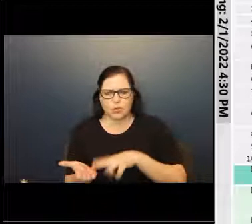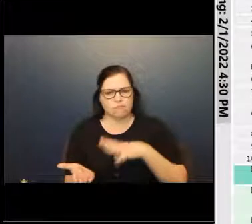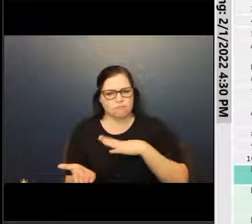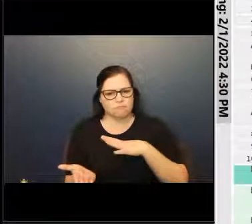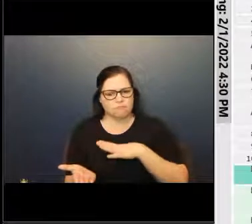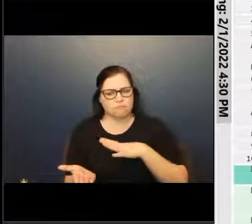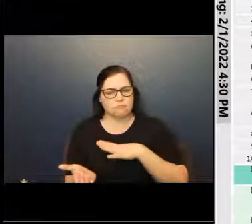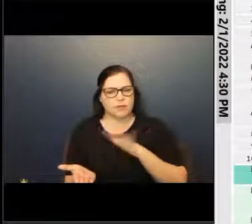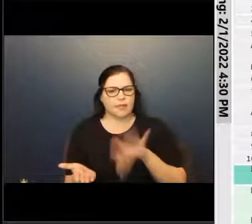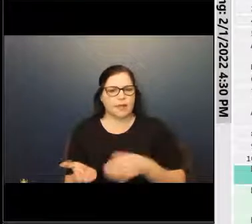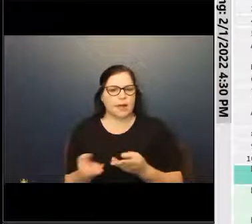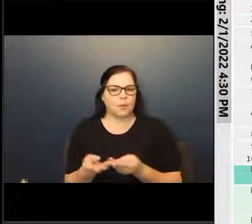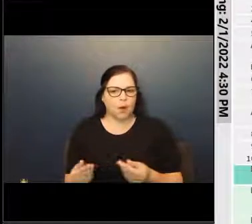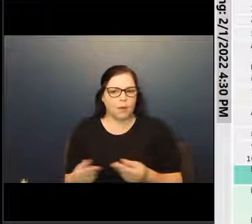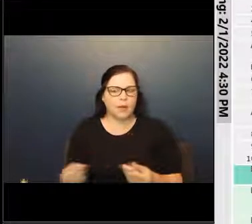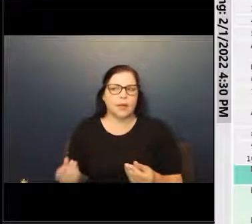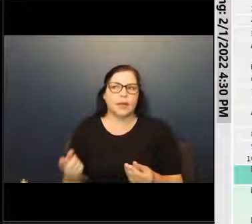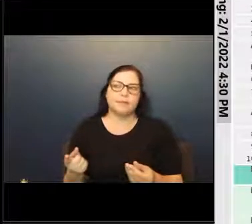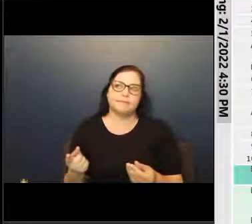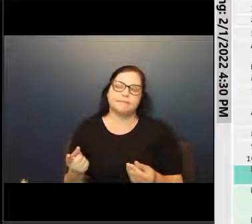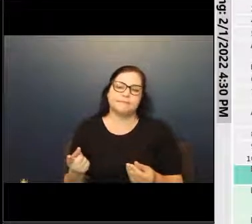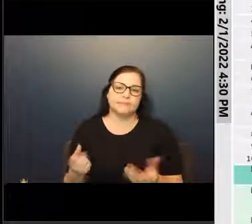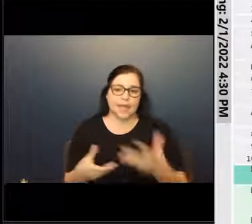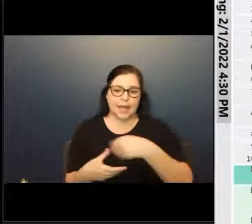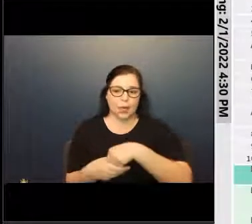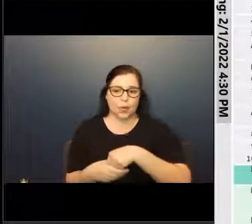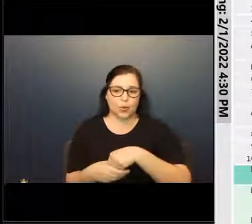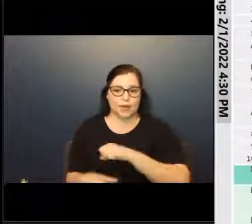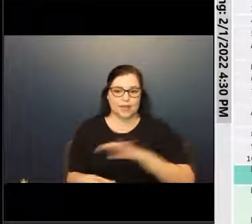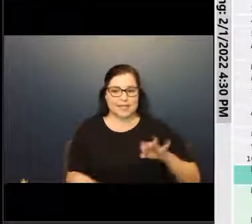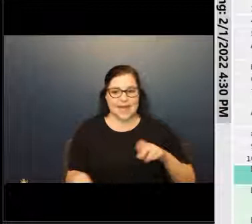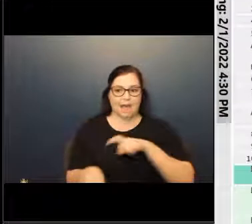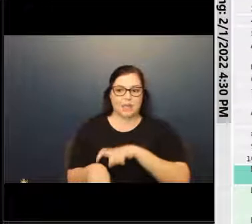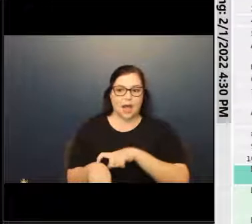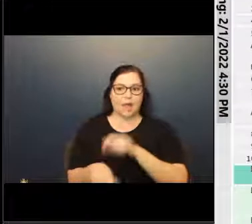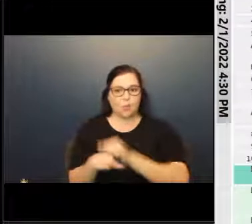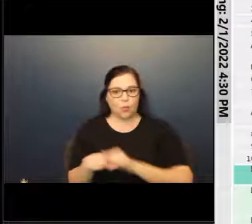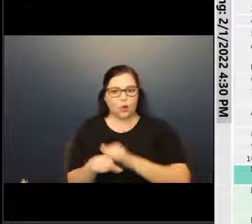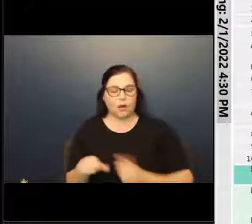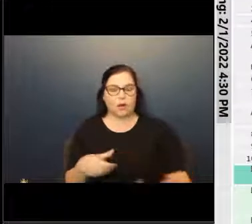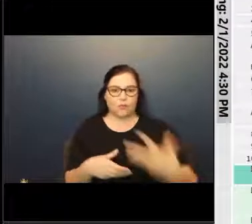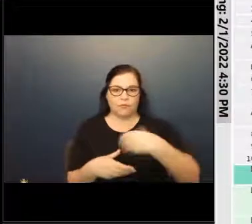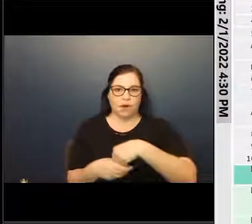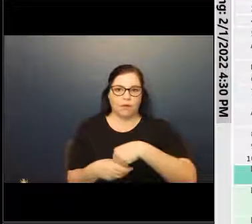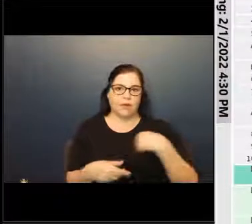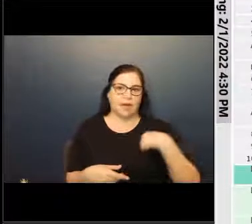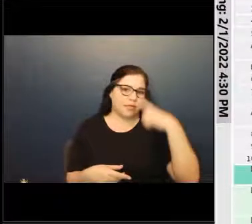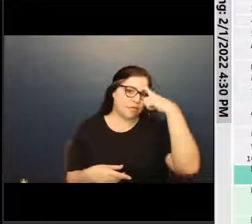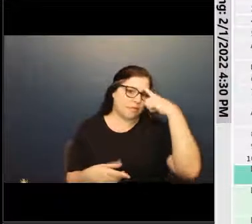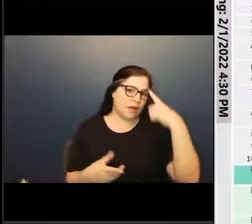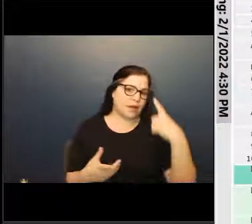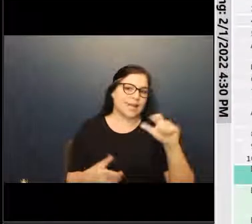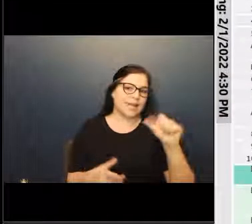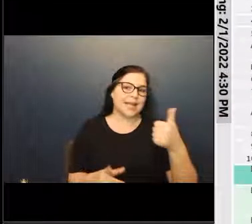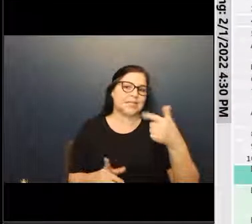you know, you know, including the staff time associated with this. You know, I was thinking more, you know, $10